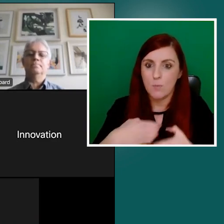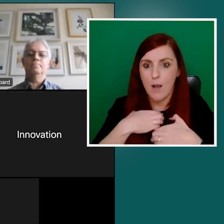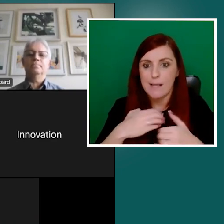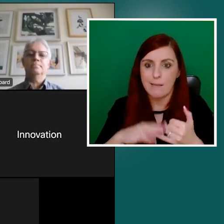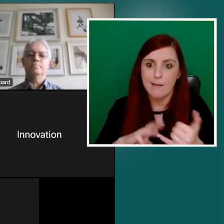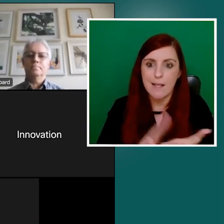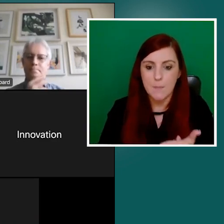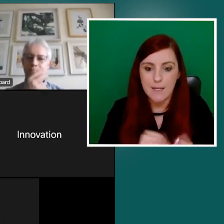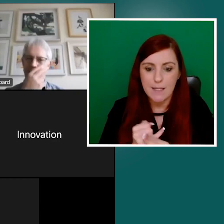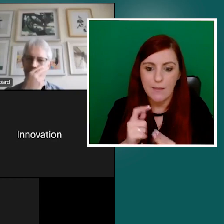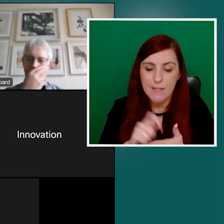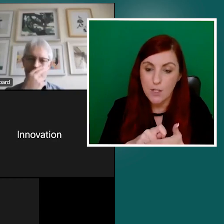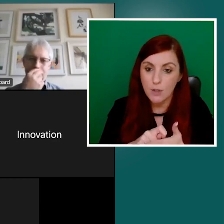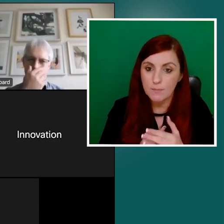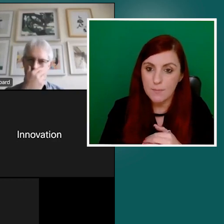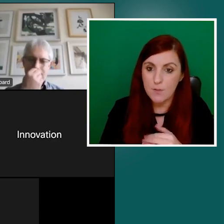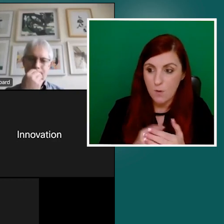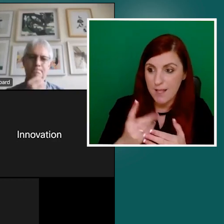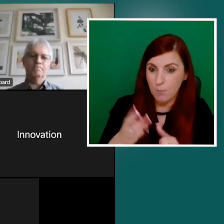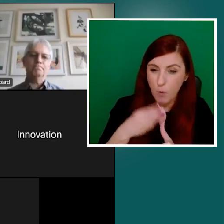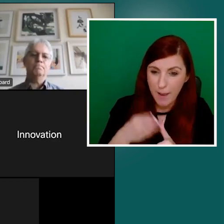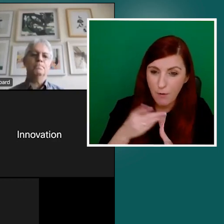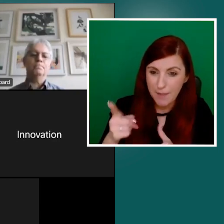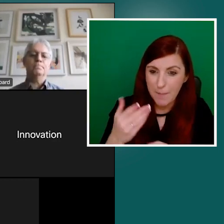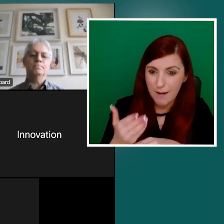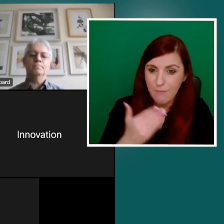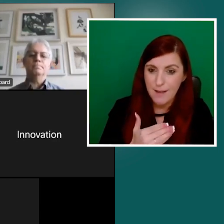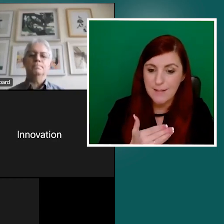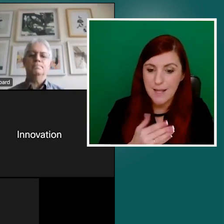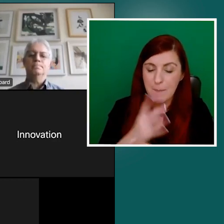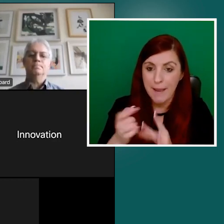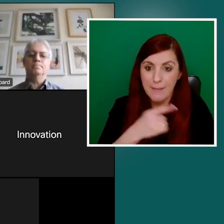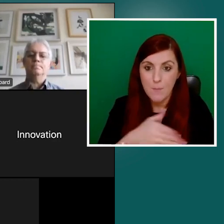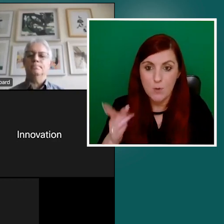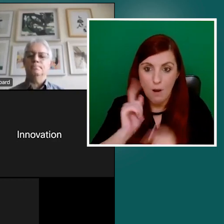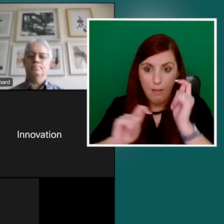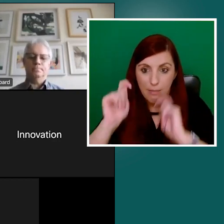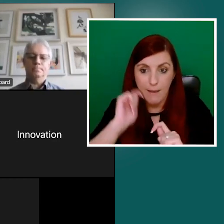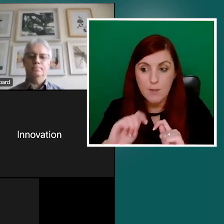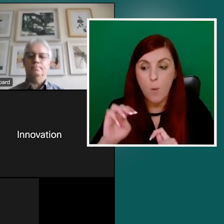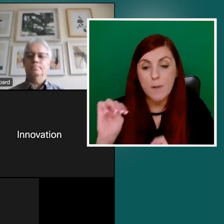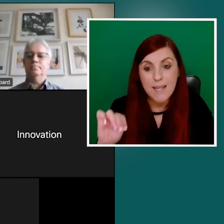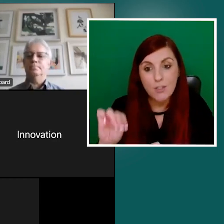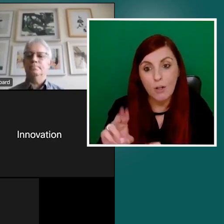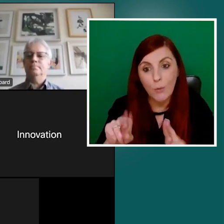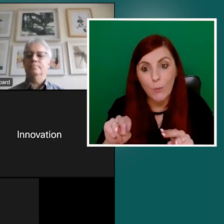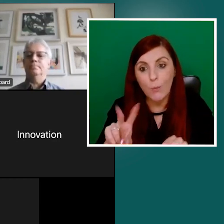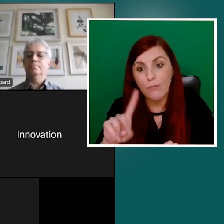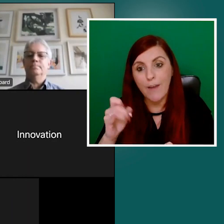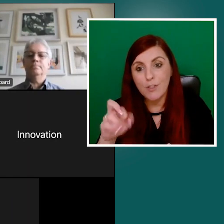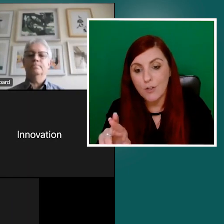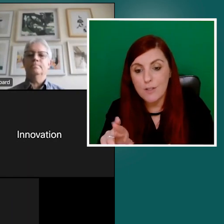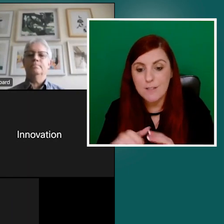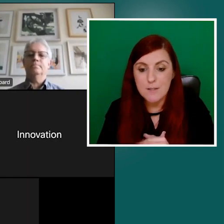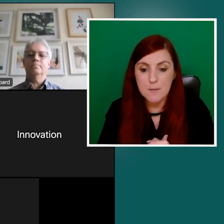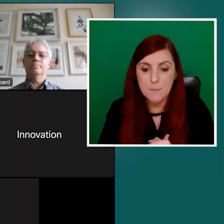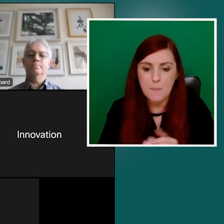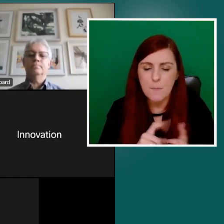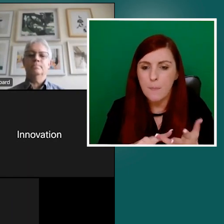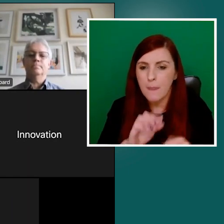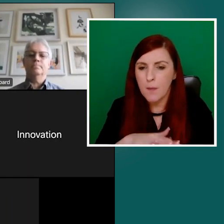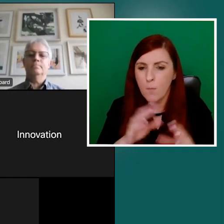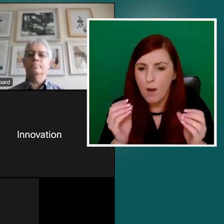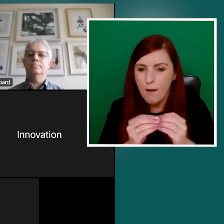potential vendors aware to, uh, further comment there from and green, just to say that the slide shows. And I think that was a particular